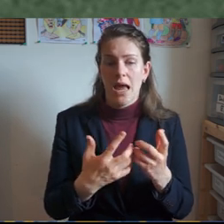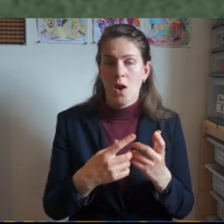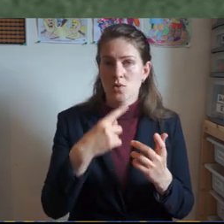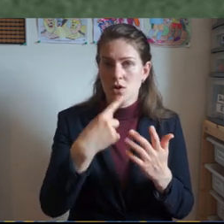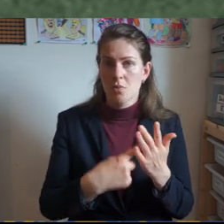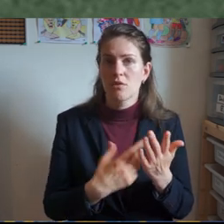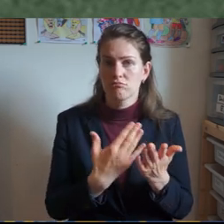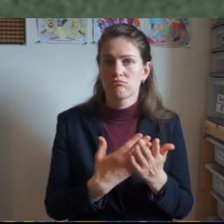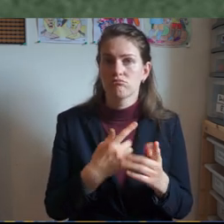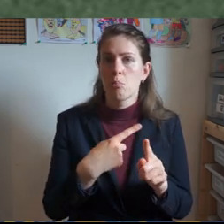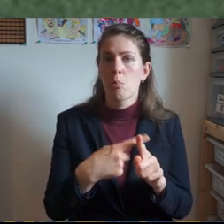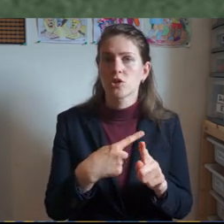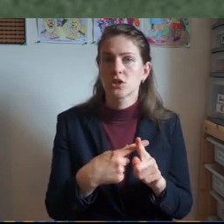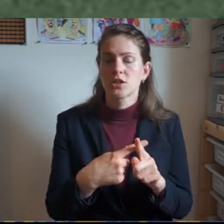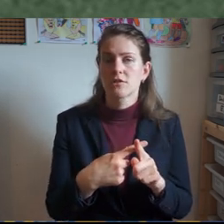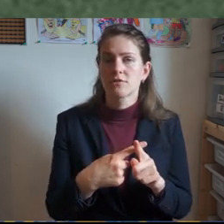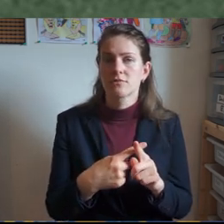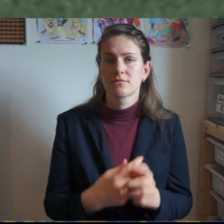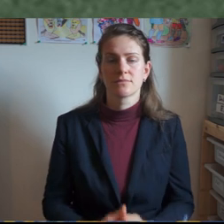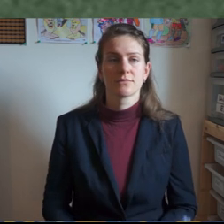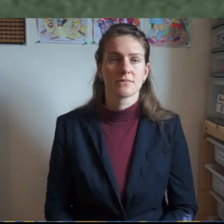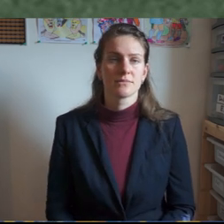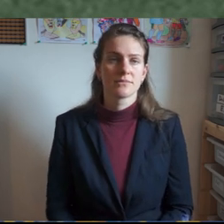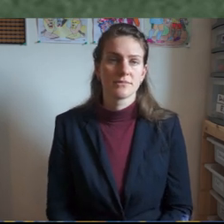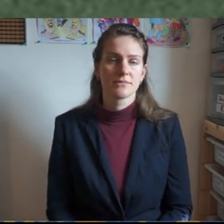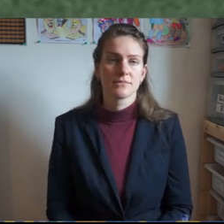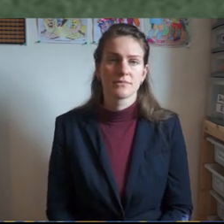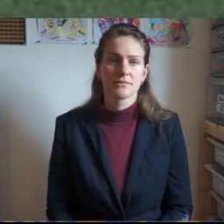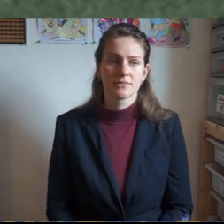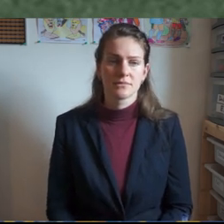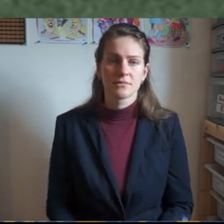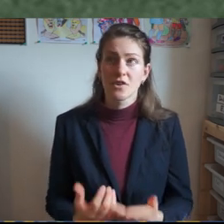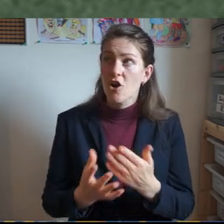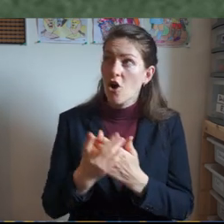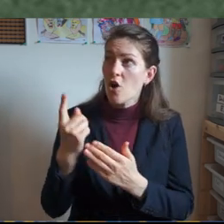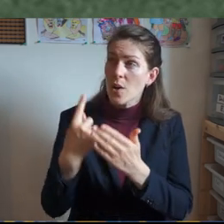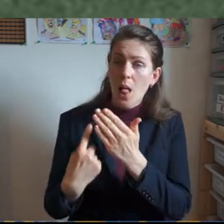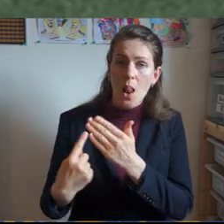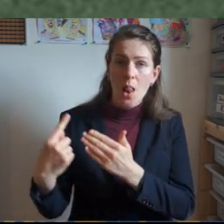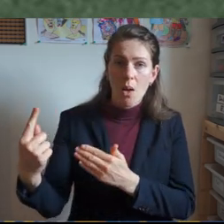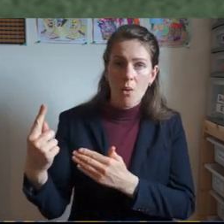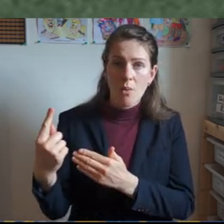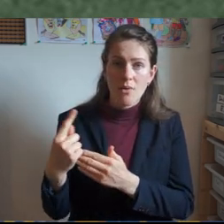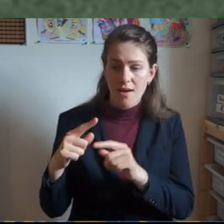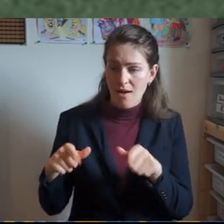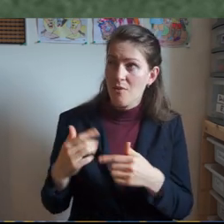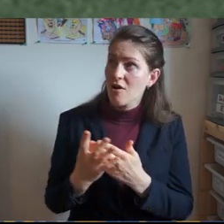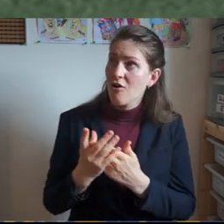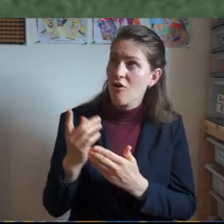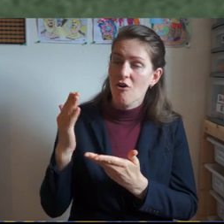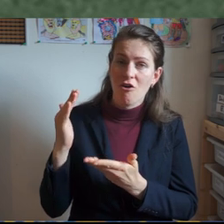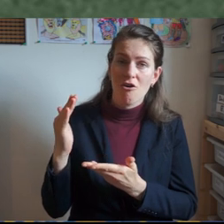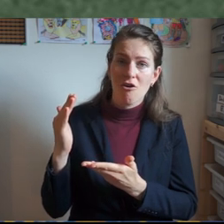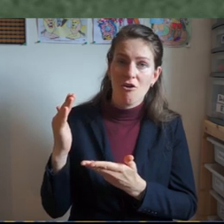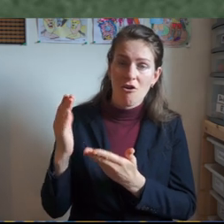having God alone as our God thinking upon him and bowing down